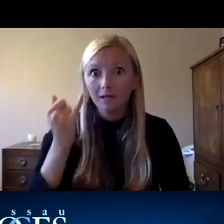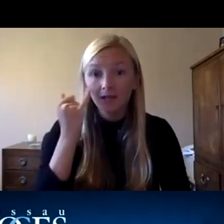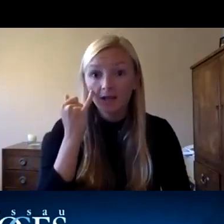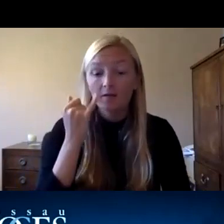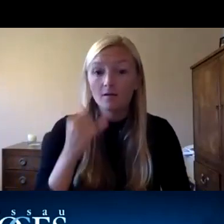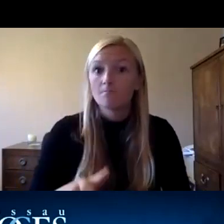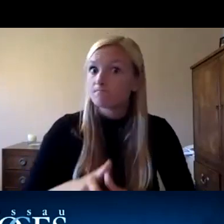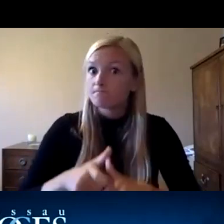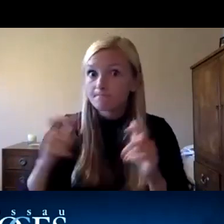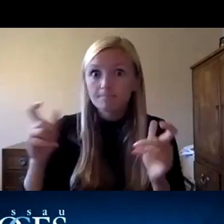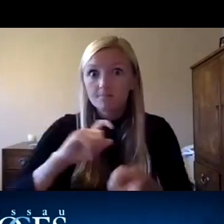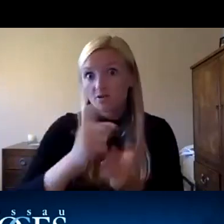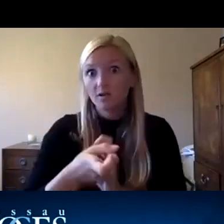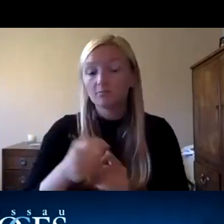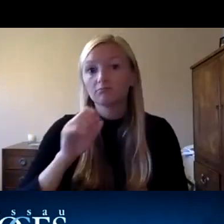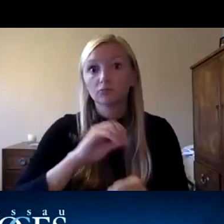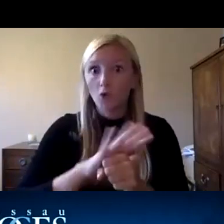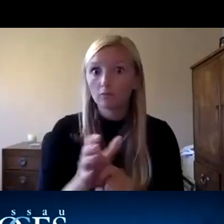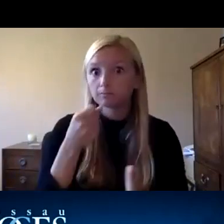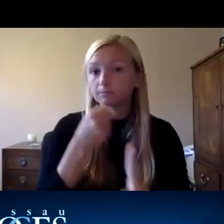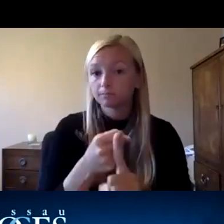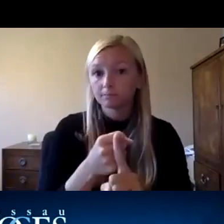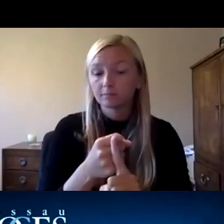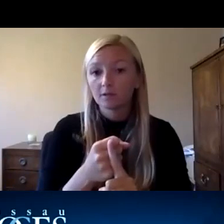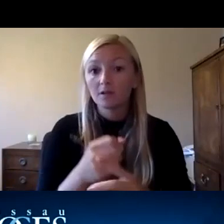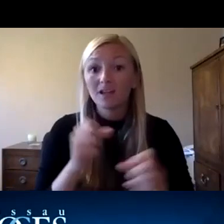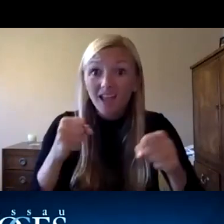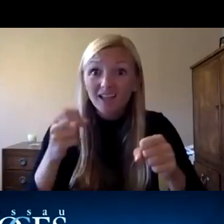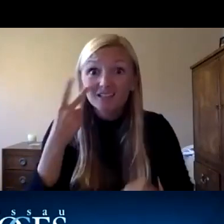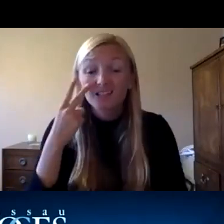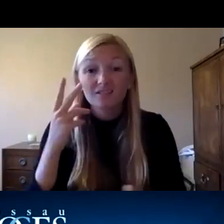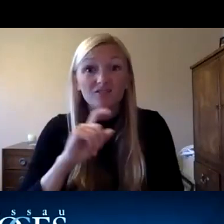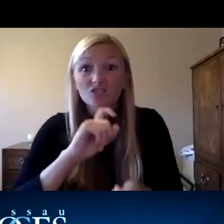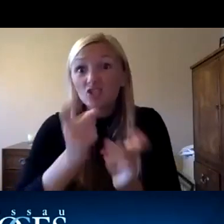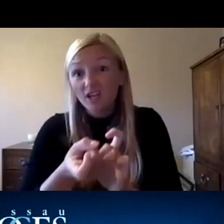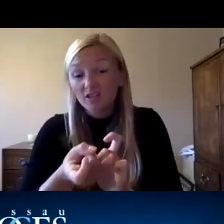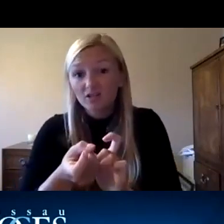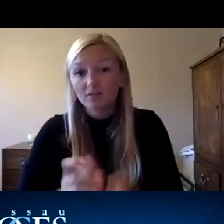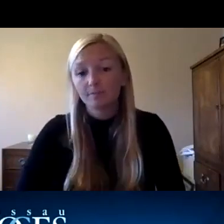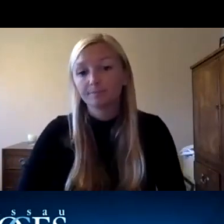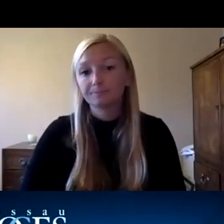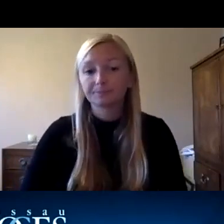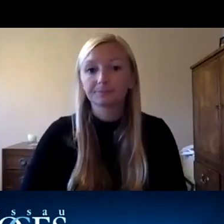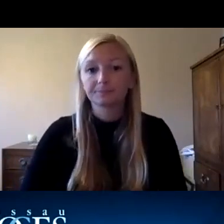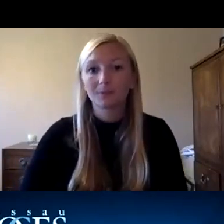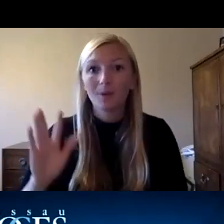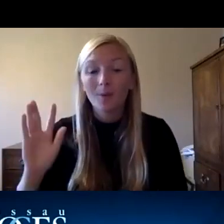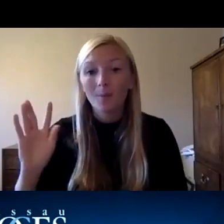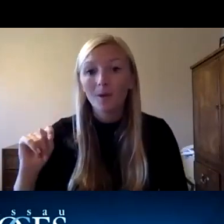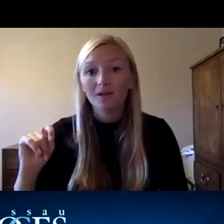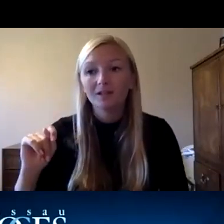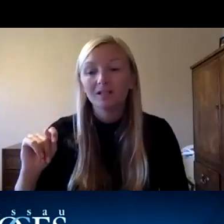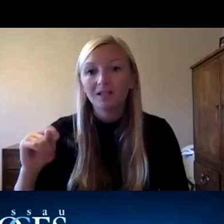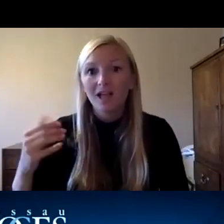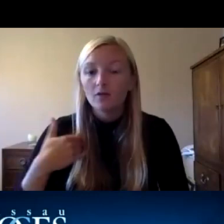um change like this so it you know potentially we could see some advancement there but you know regardless we've got so